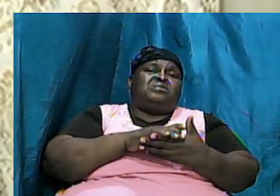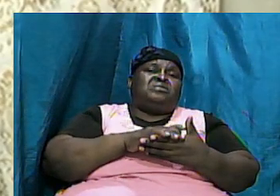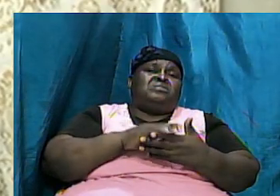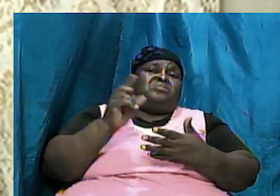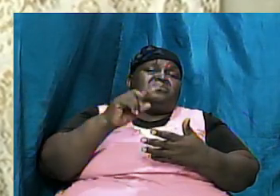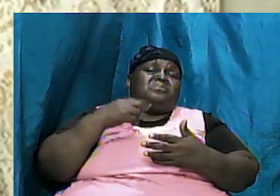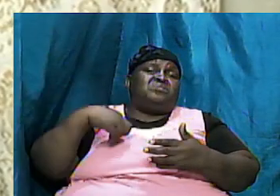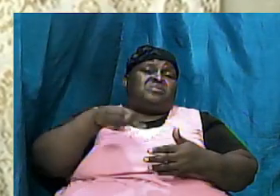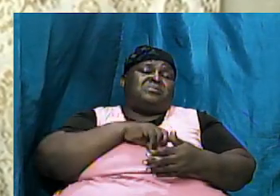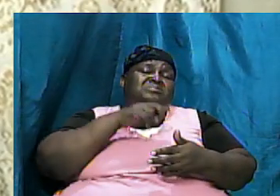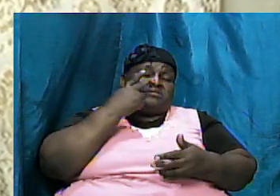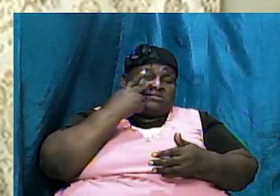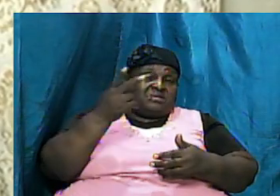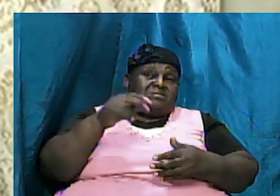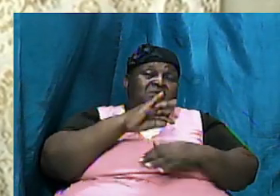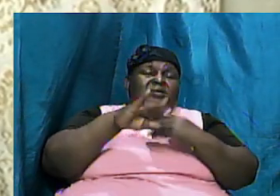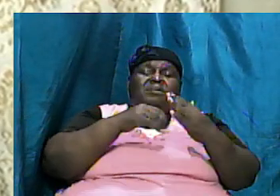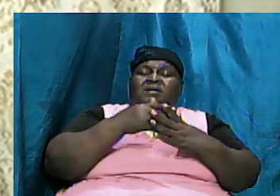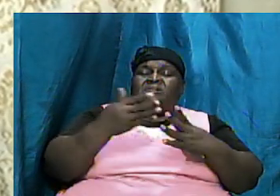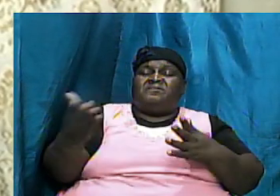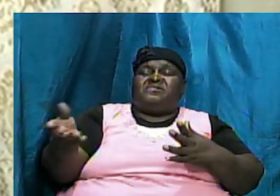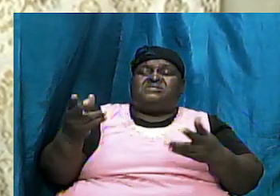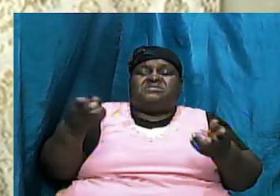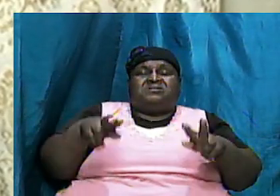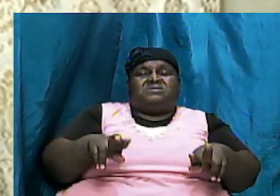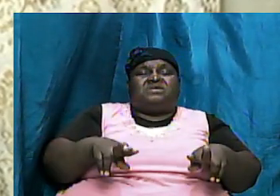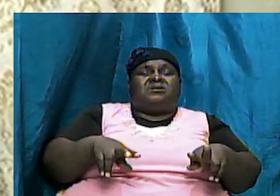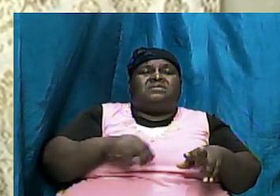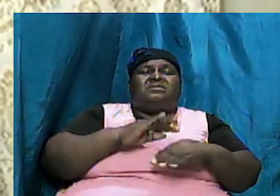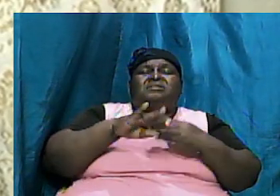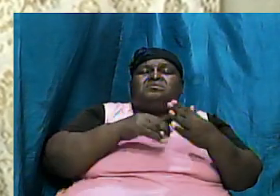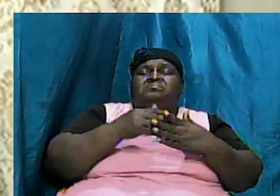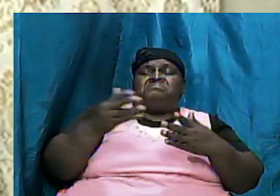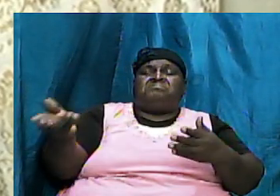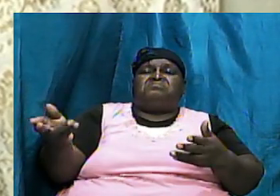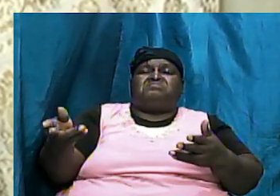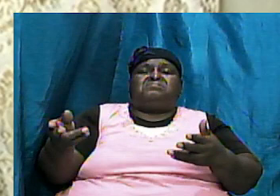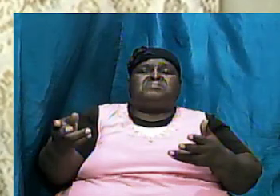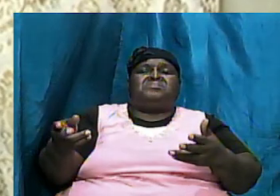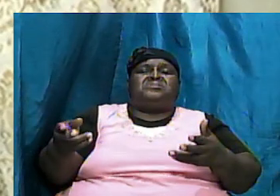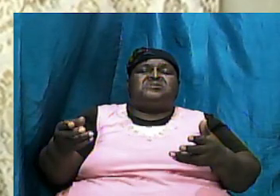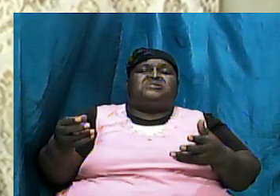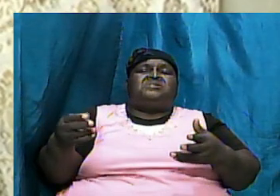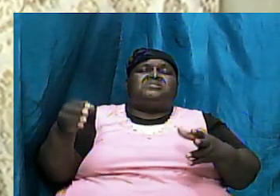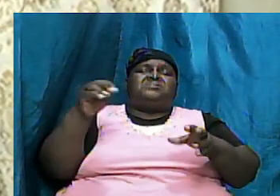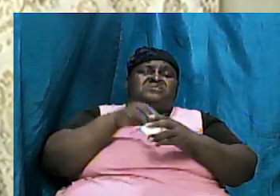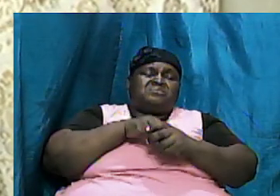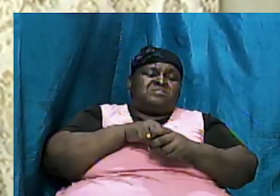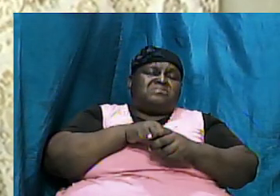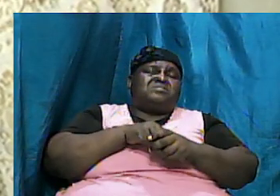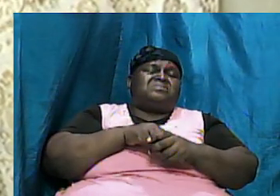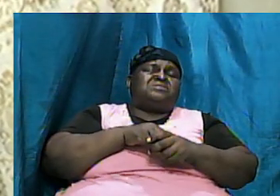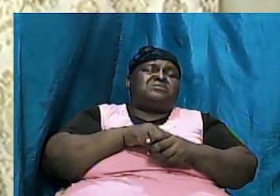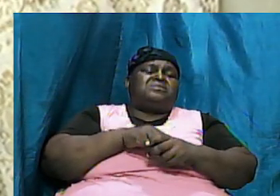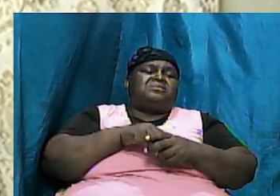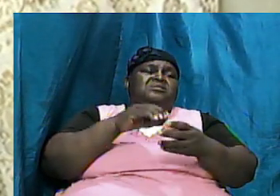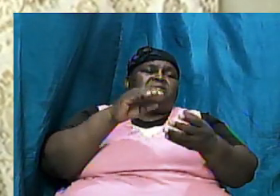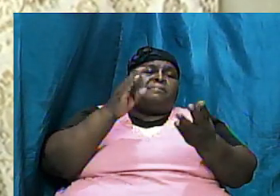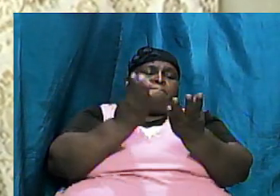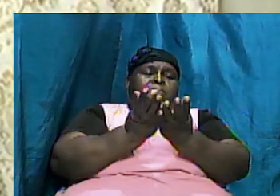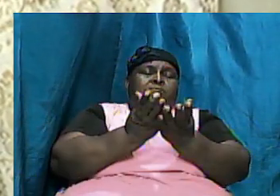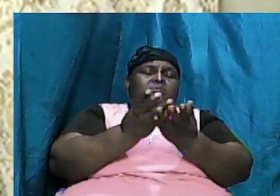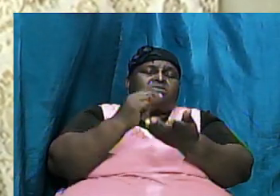all of these things happening all of these things emerging in the book of